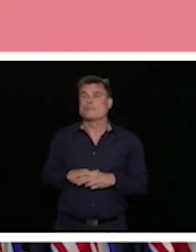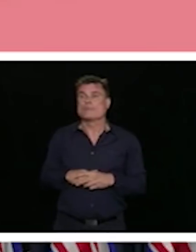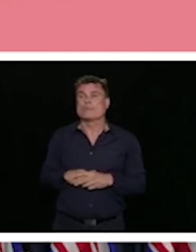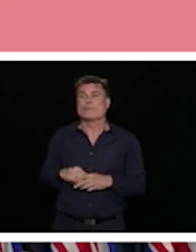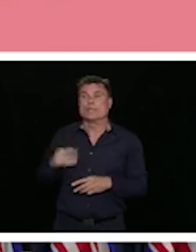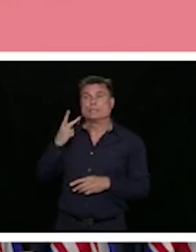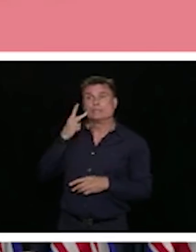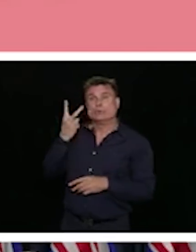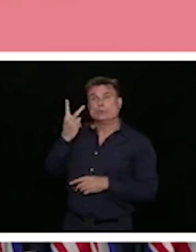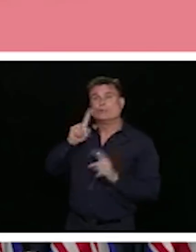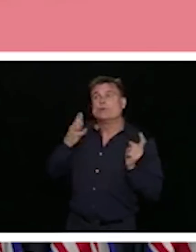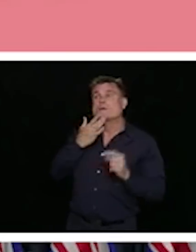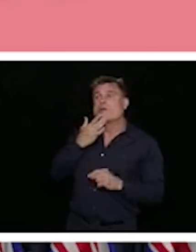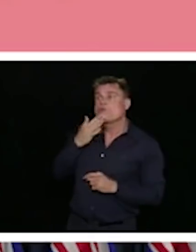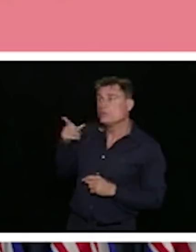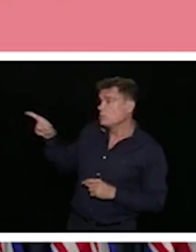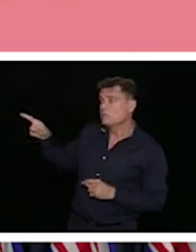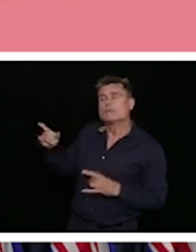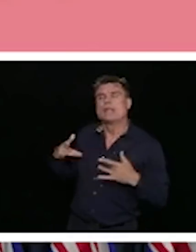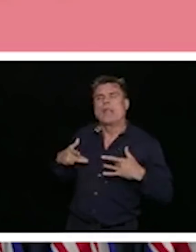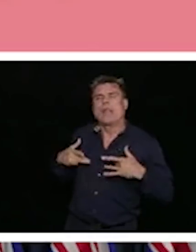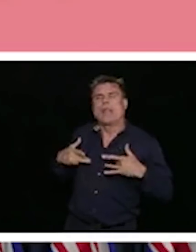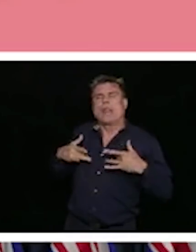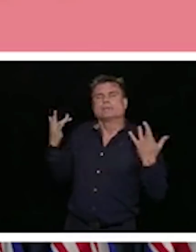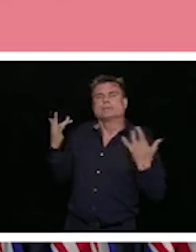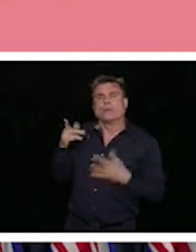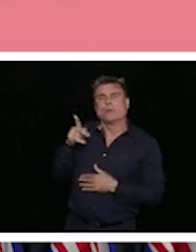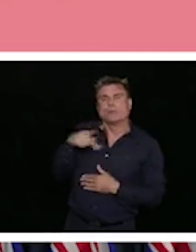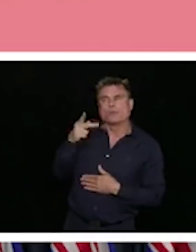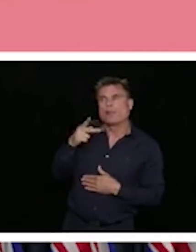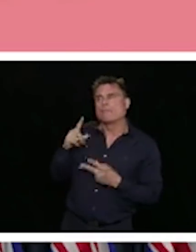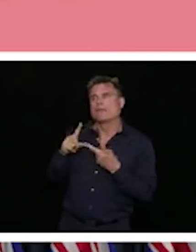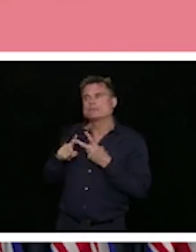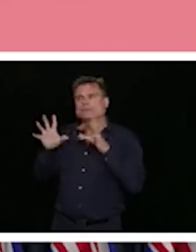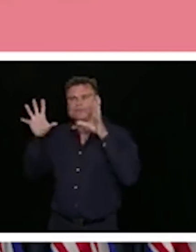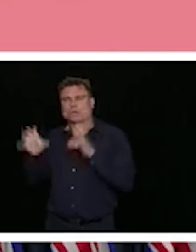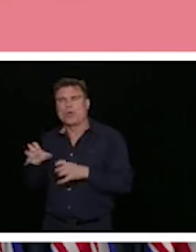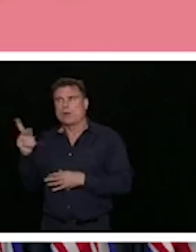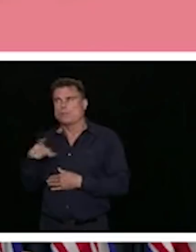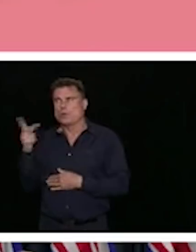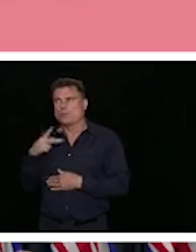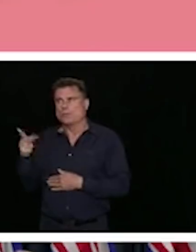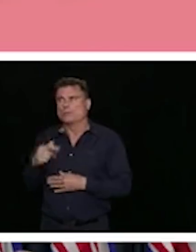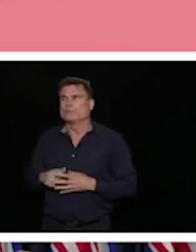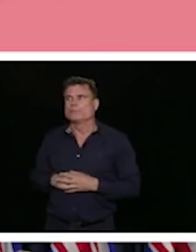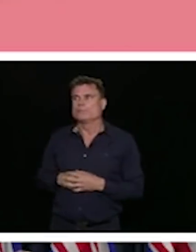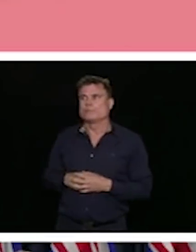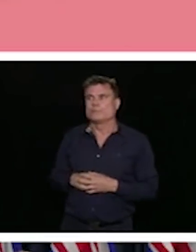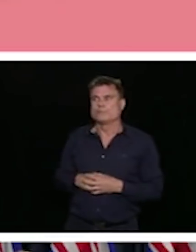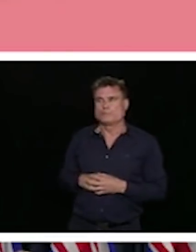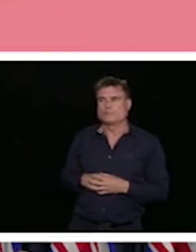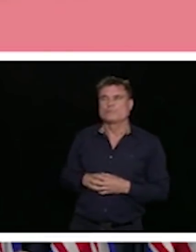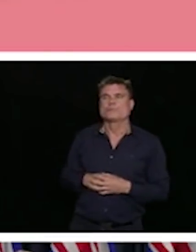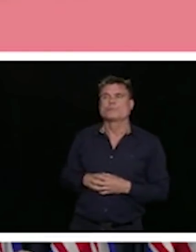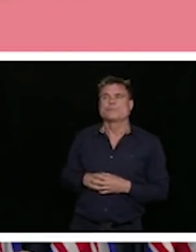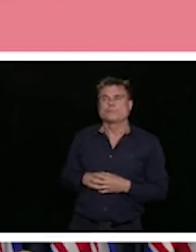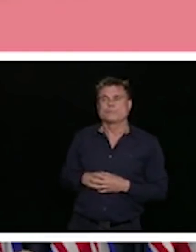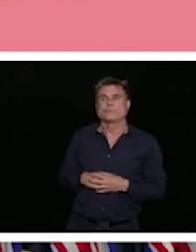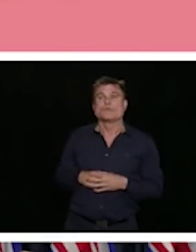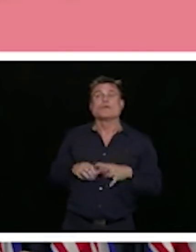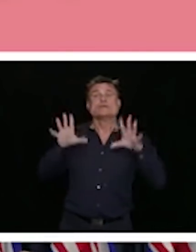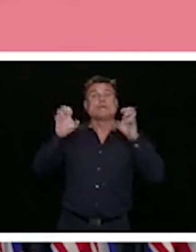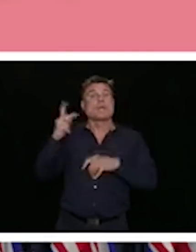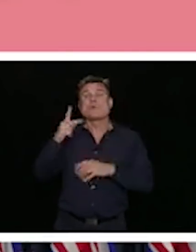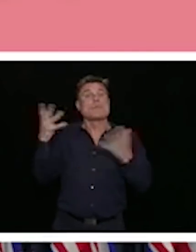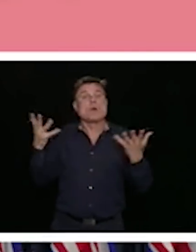see, we have been grumbling along over the last few months here in British Columbia. We managed to flatten that curve. But it